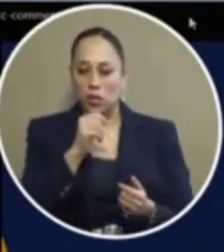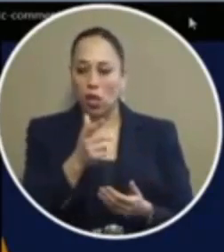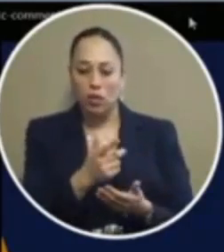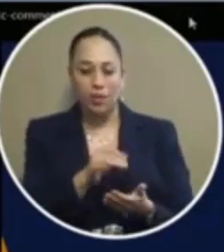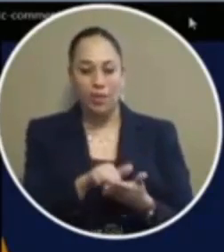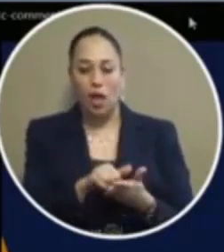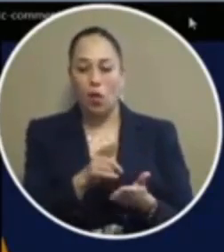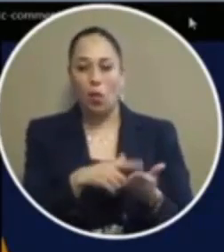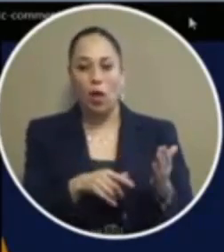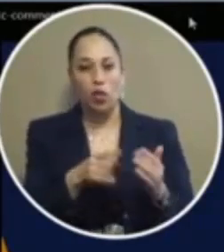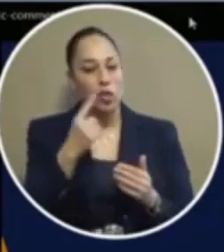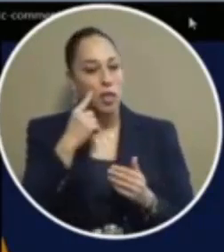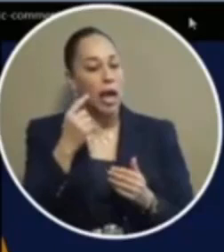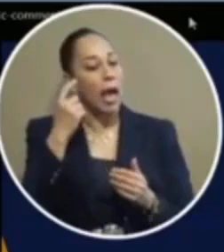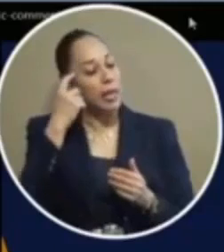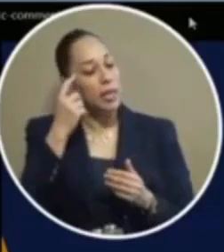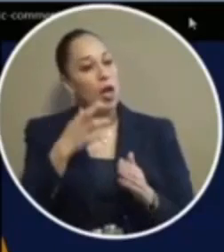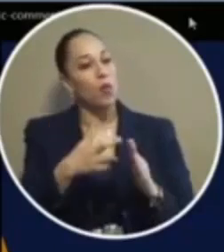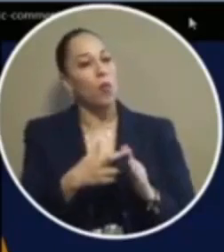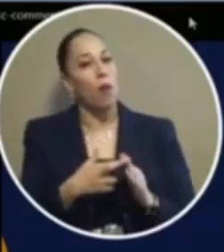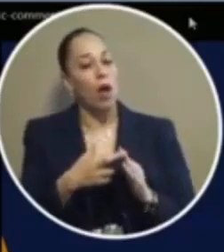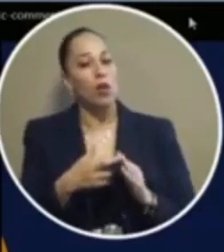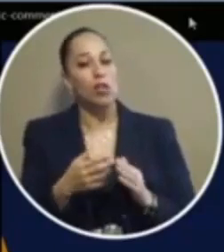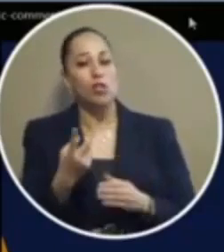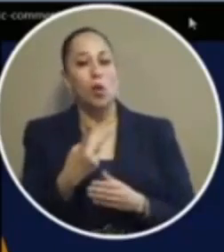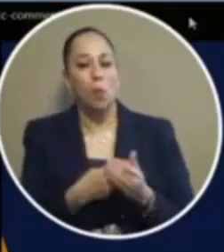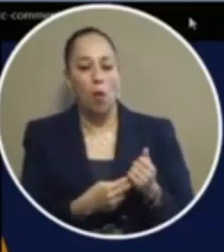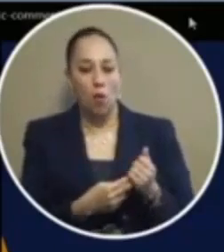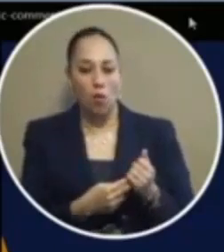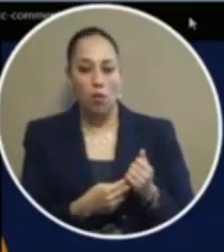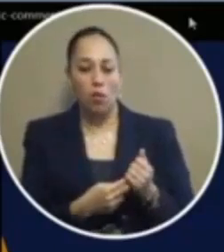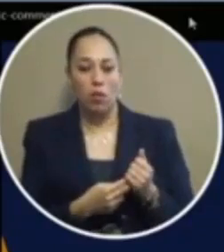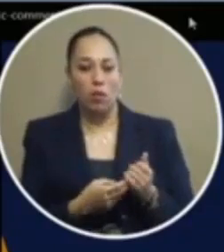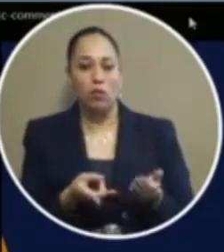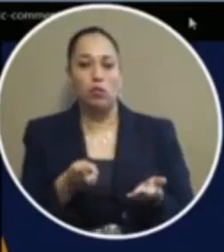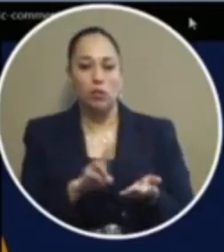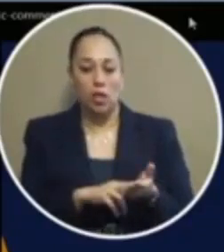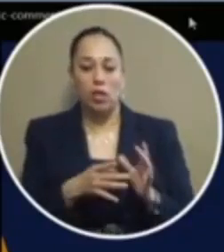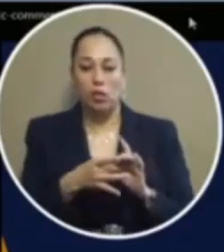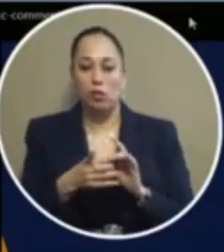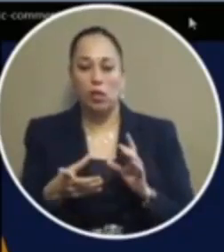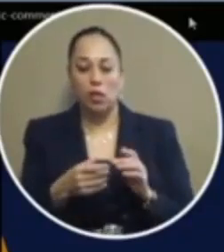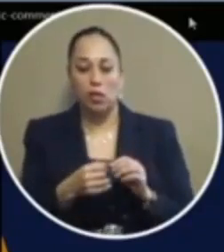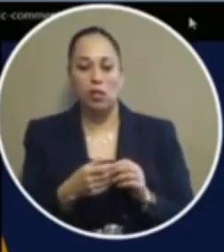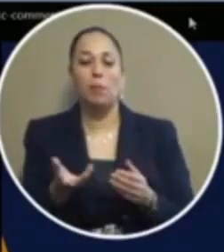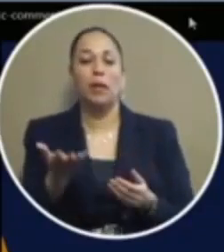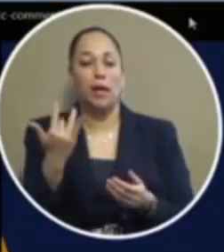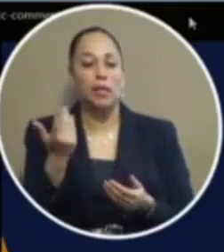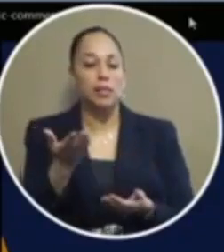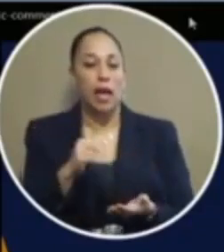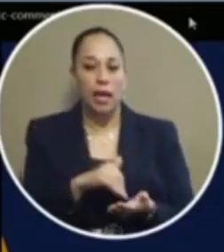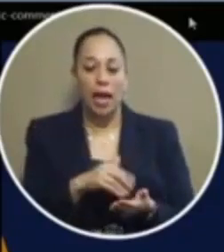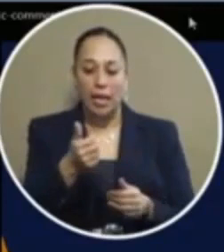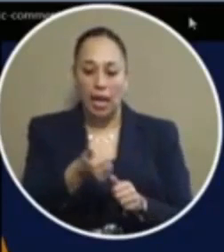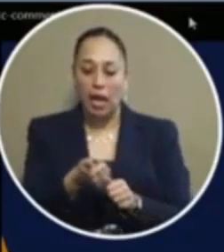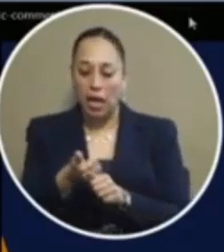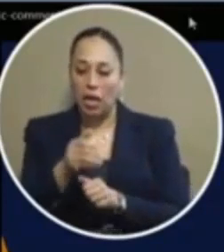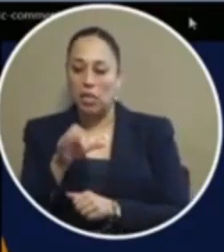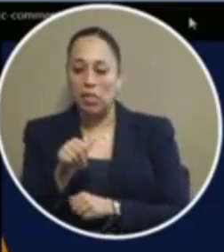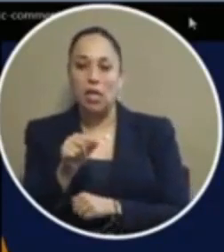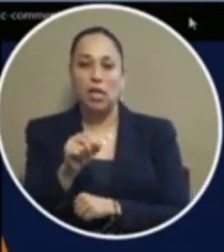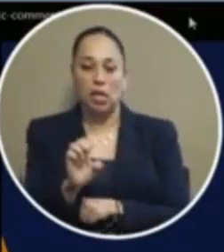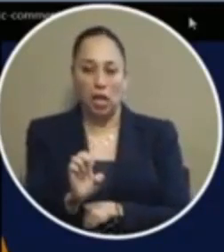do i think it requires both the first chance and the sudden release because again each case varies